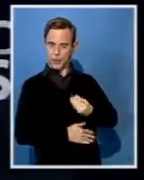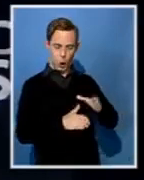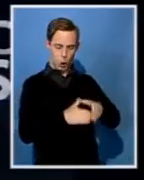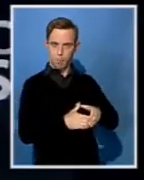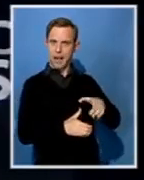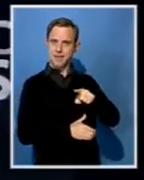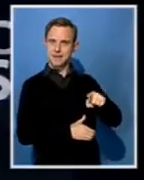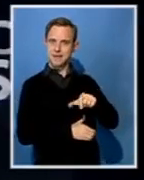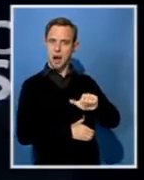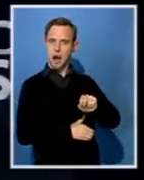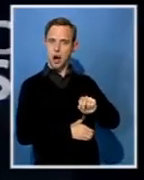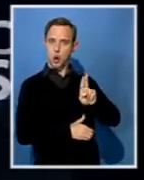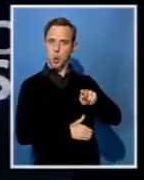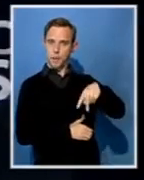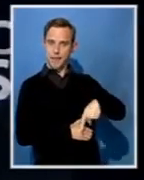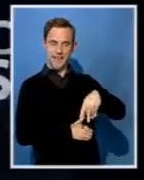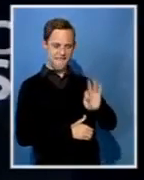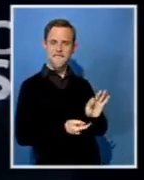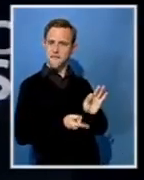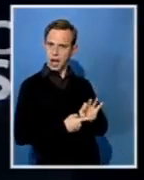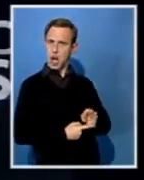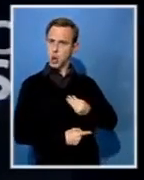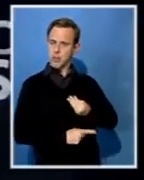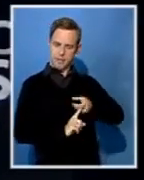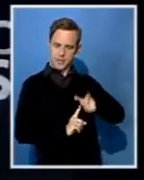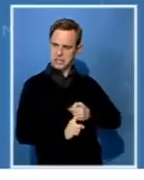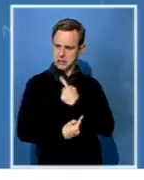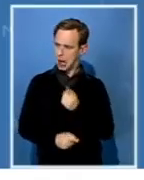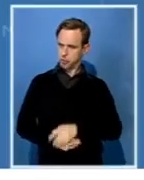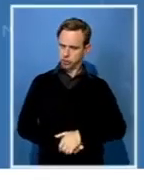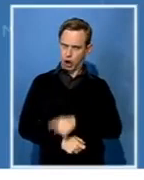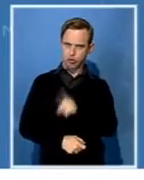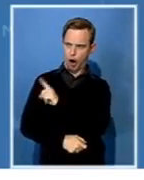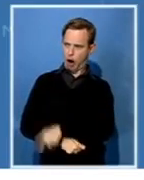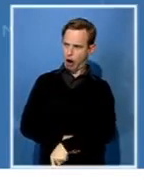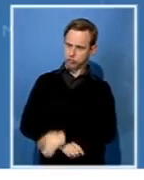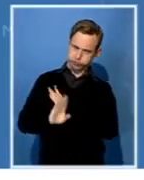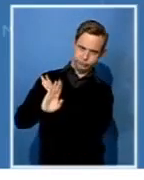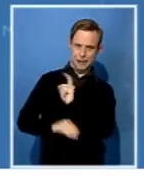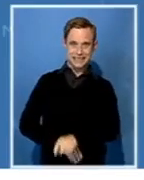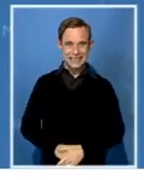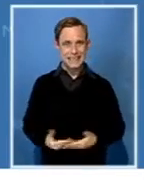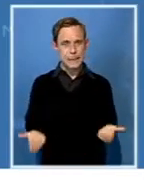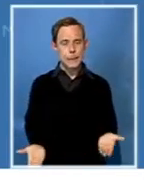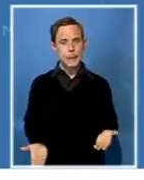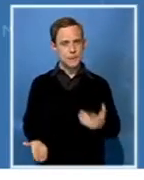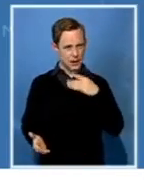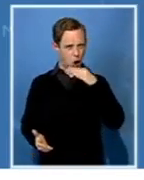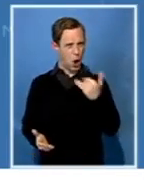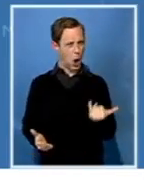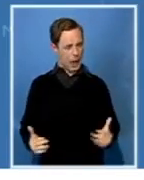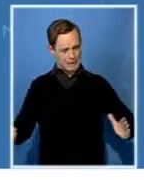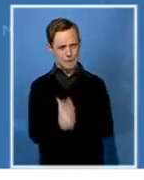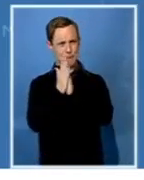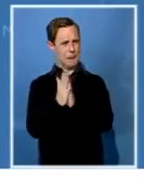between supposedly the two factions. It's clear that battle lines have been drawn. I think this